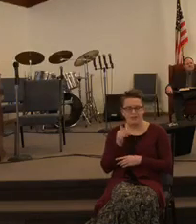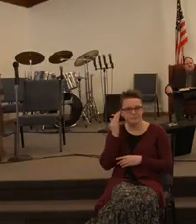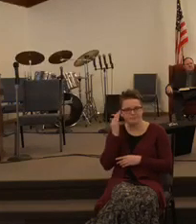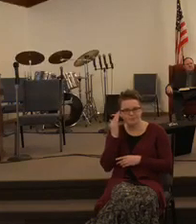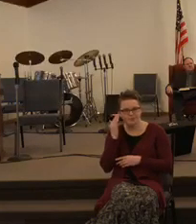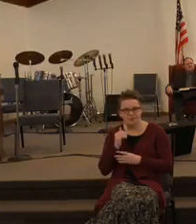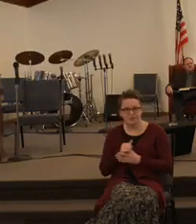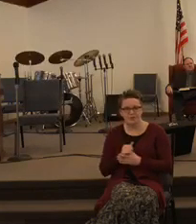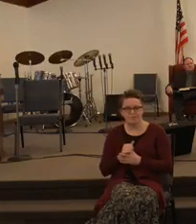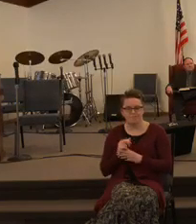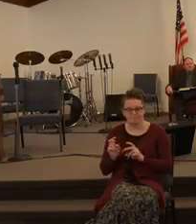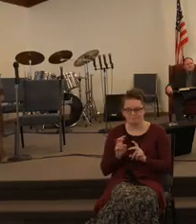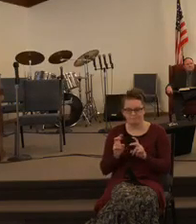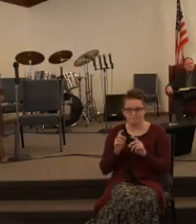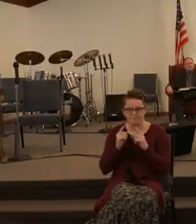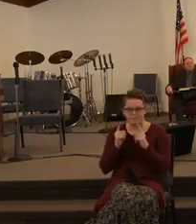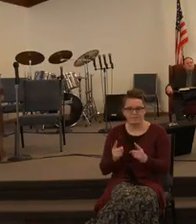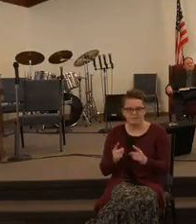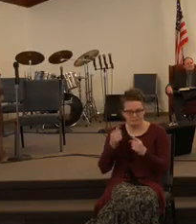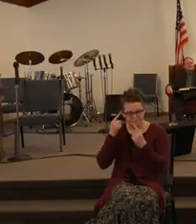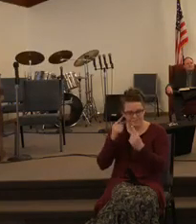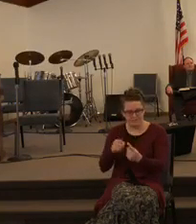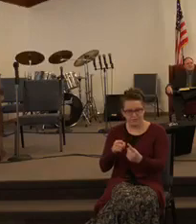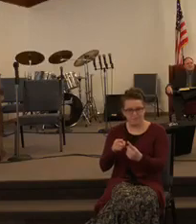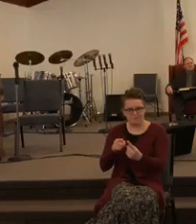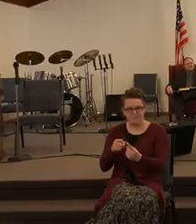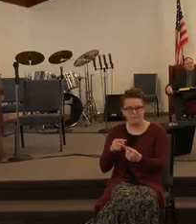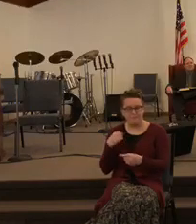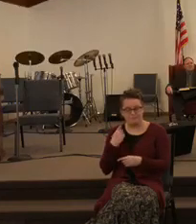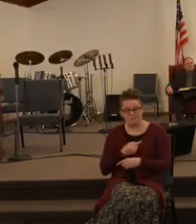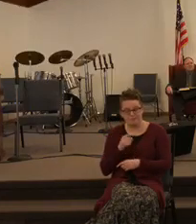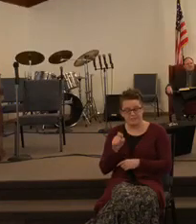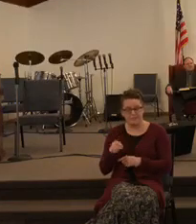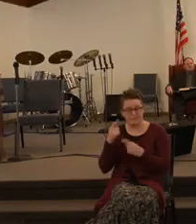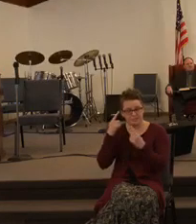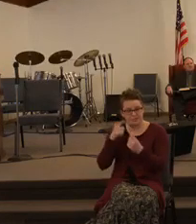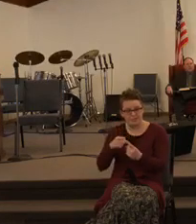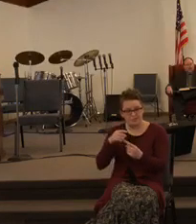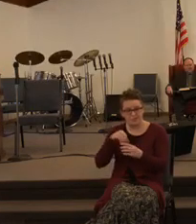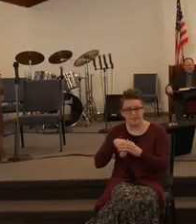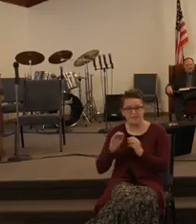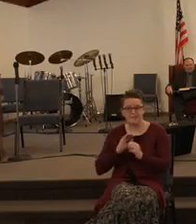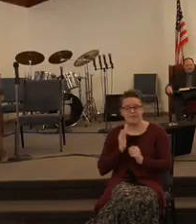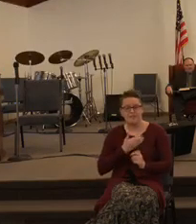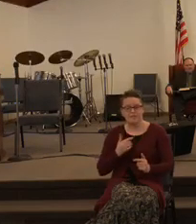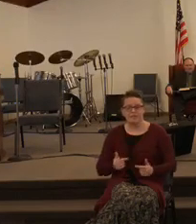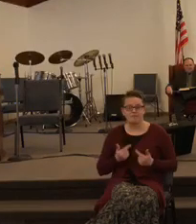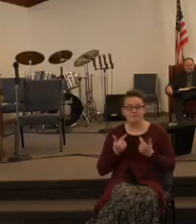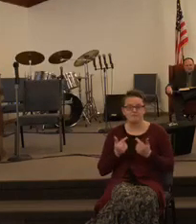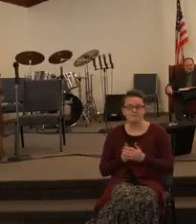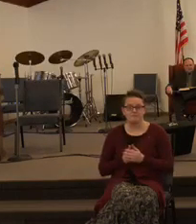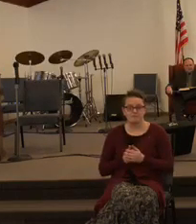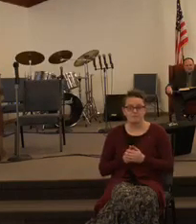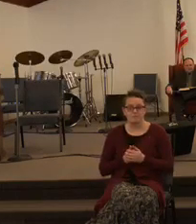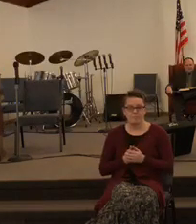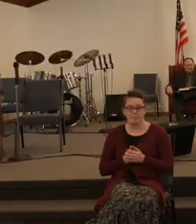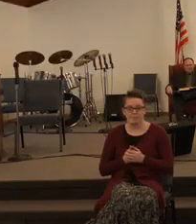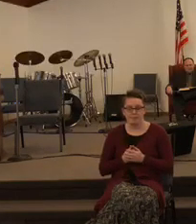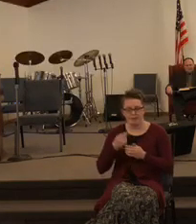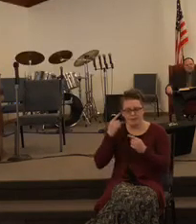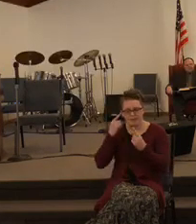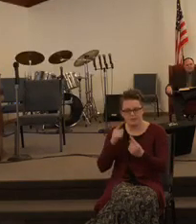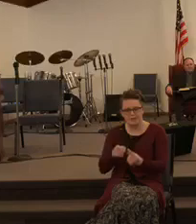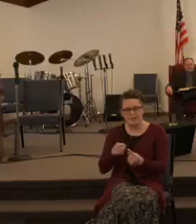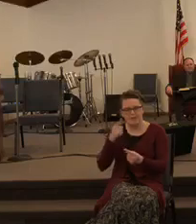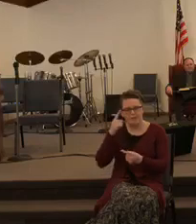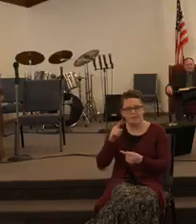out until we set a destination. We have to have a goal in our life. There was a goal for the